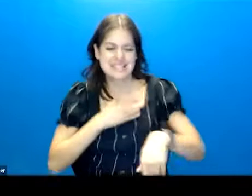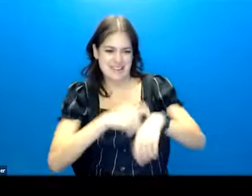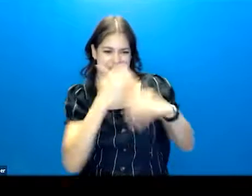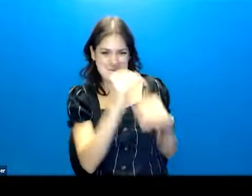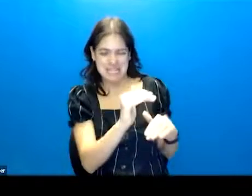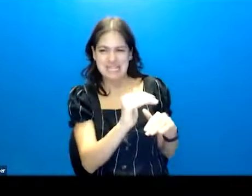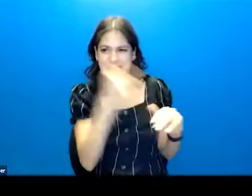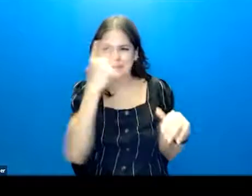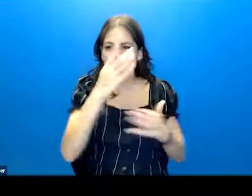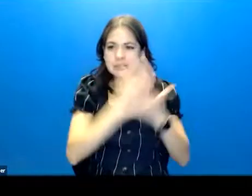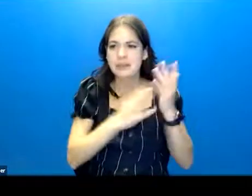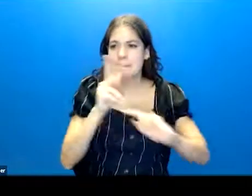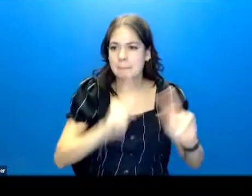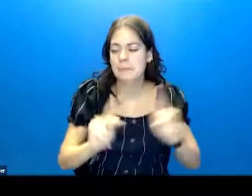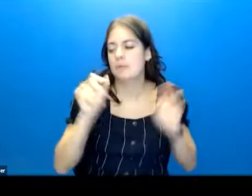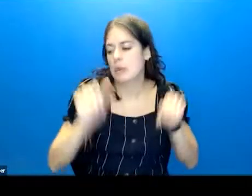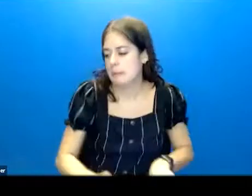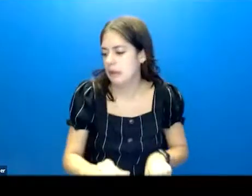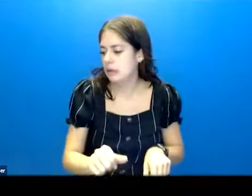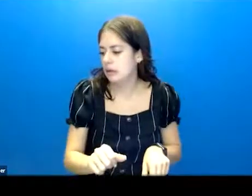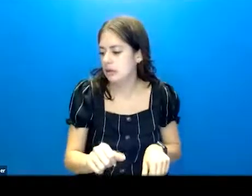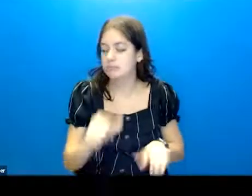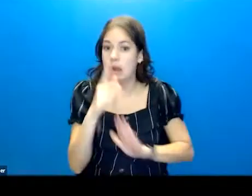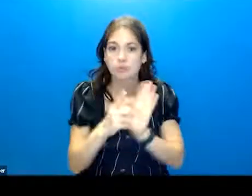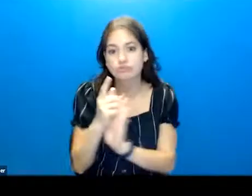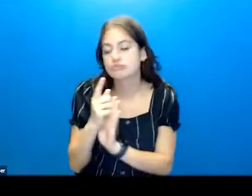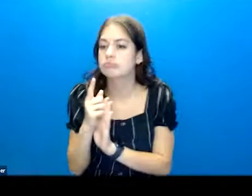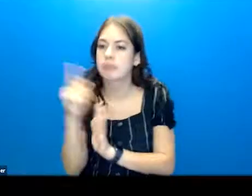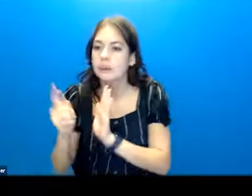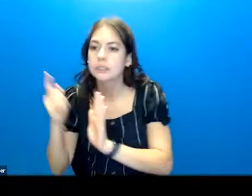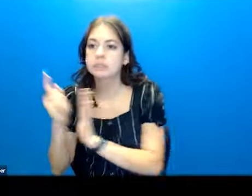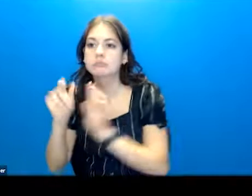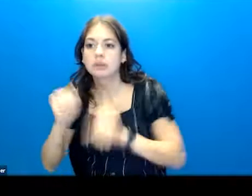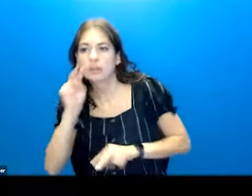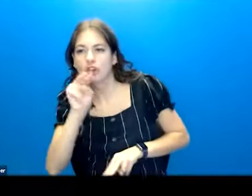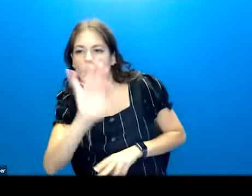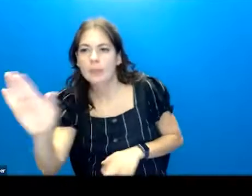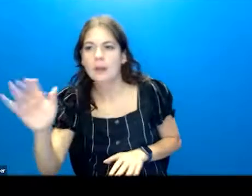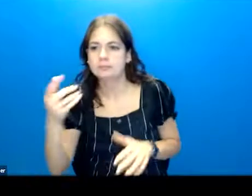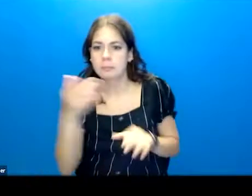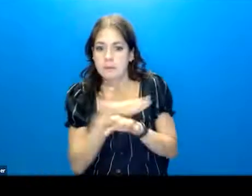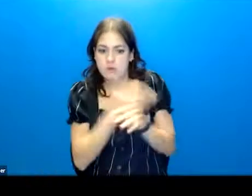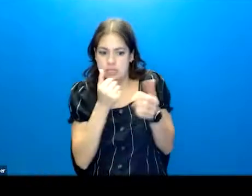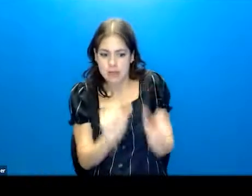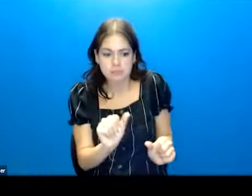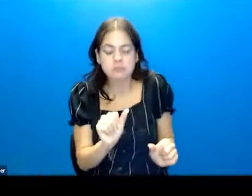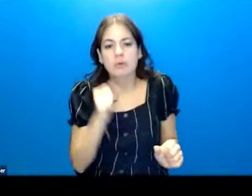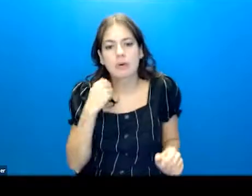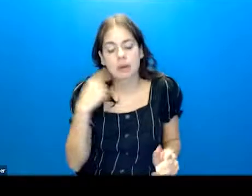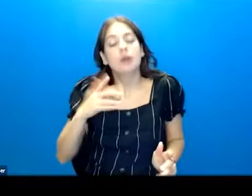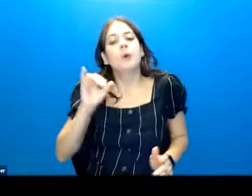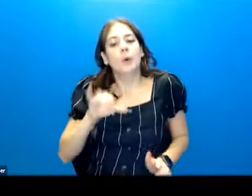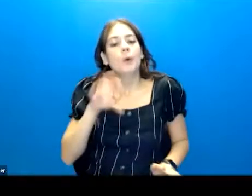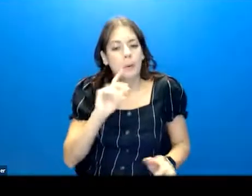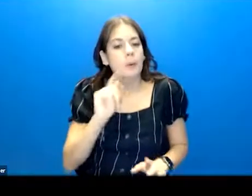So for some folks, it can be hours. You can look at their previous attempts or the times they've had this, and you're like,